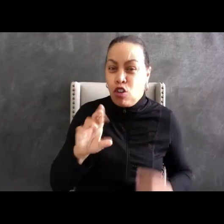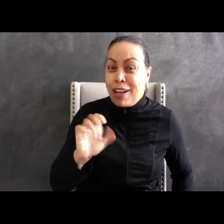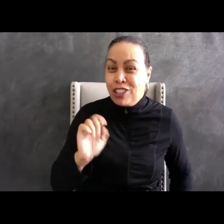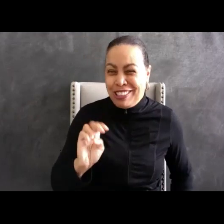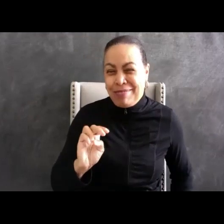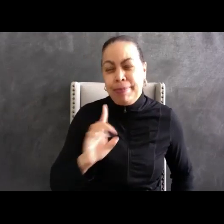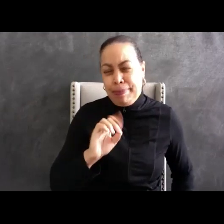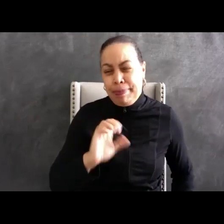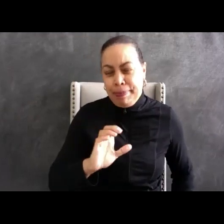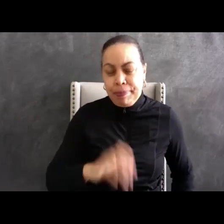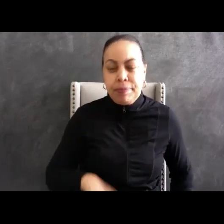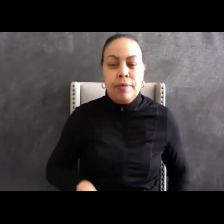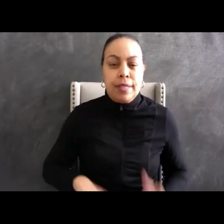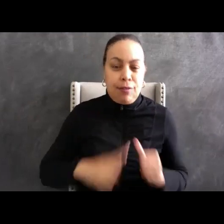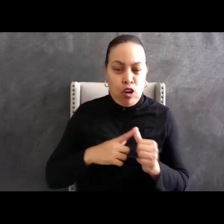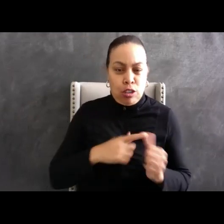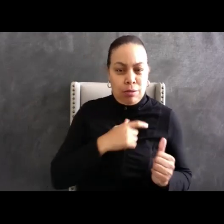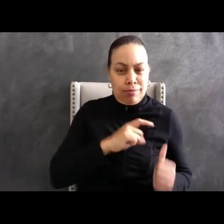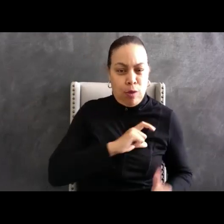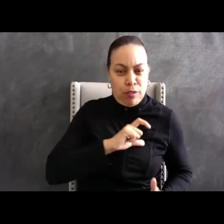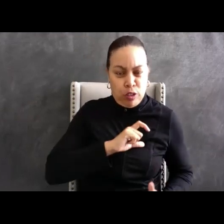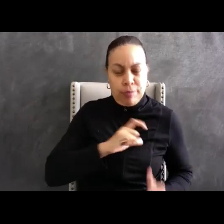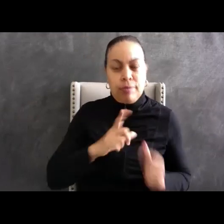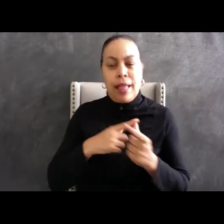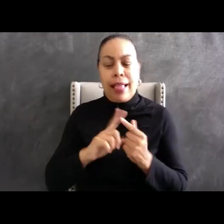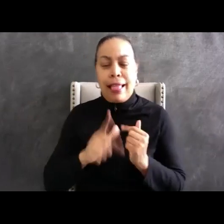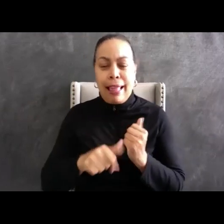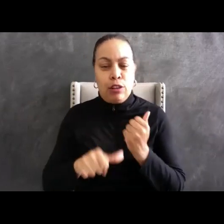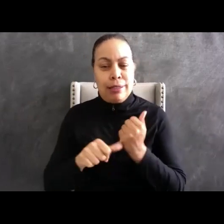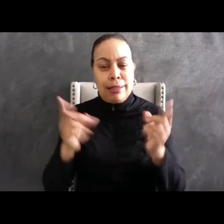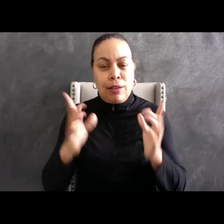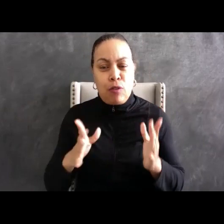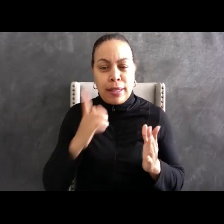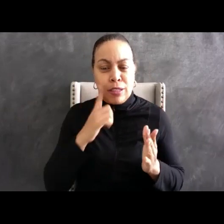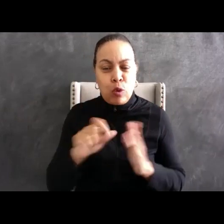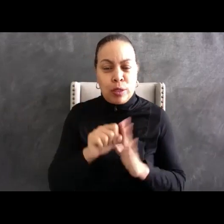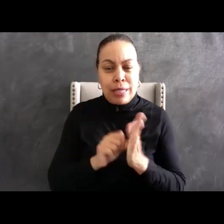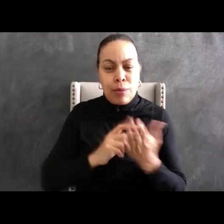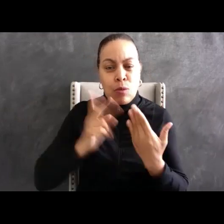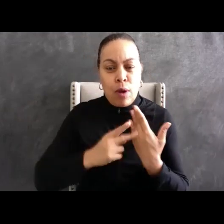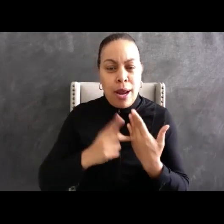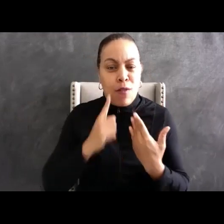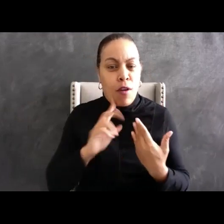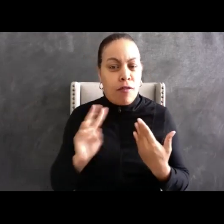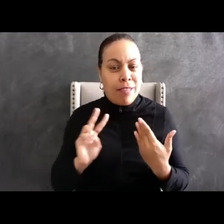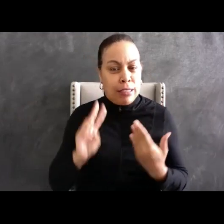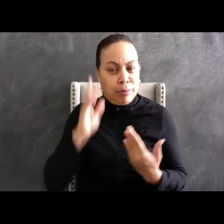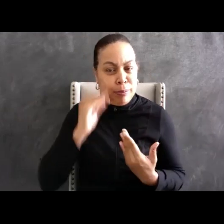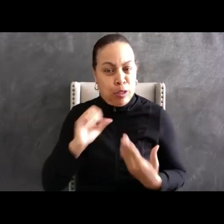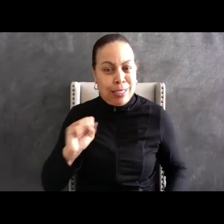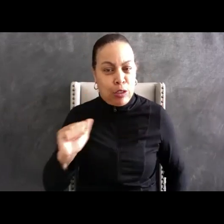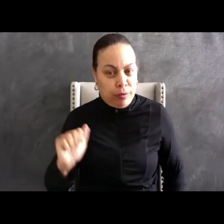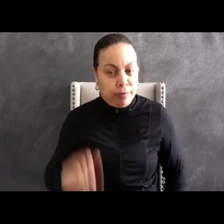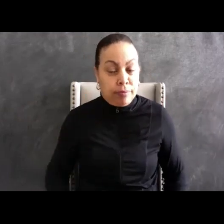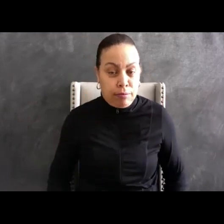of the state program for victims of sexual assault. I spent much of my career there developing and providing